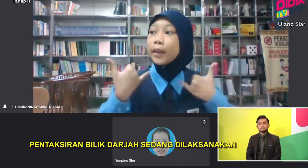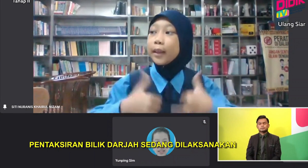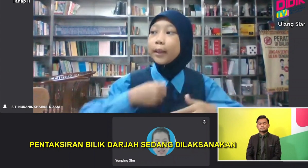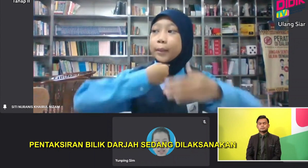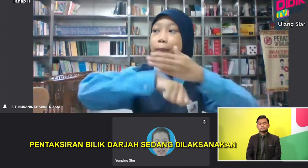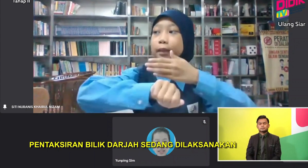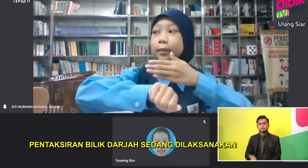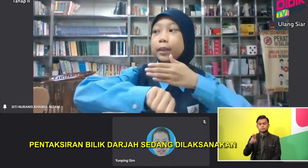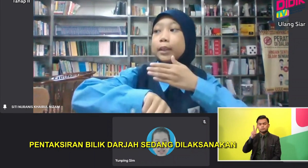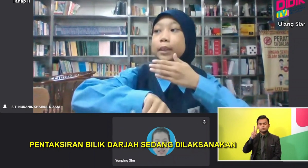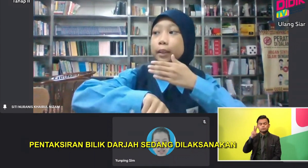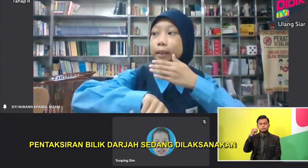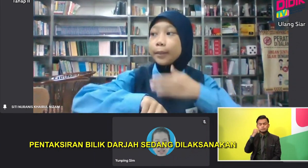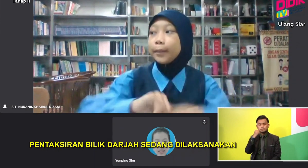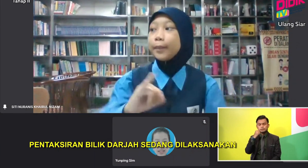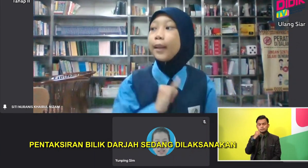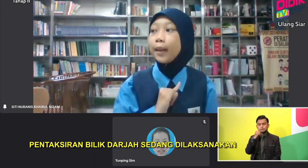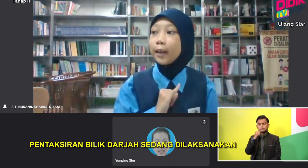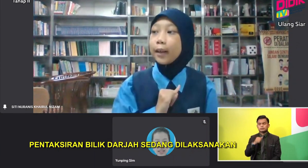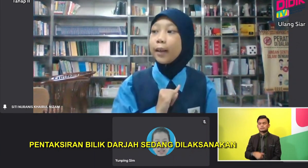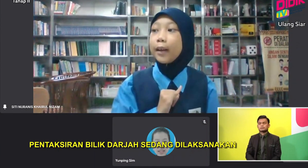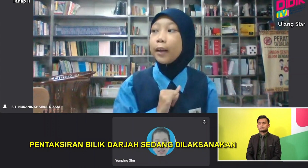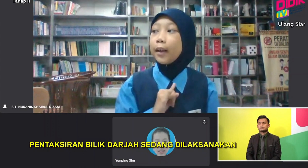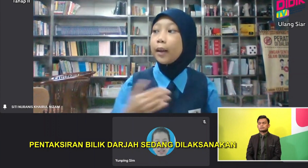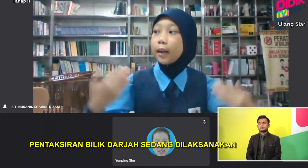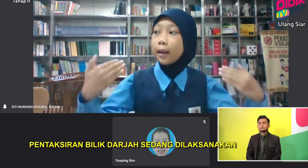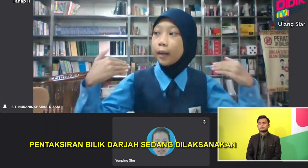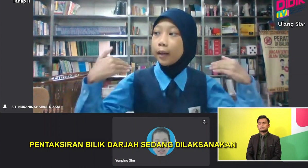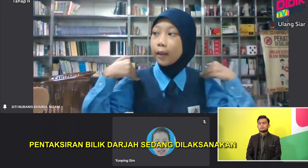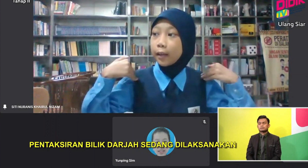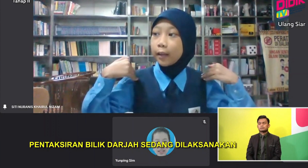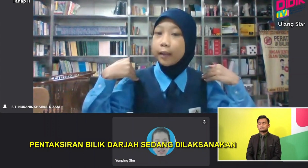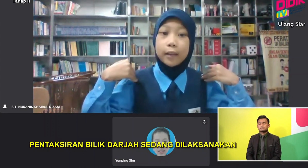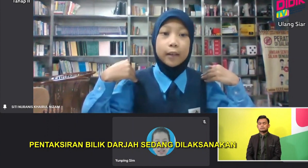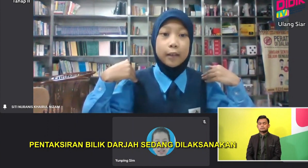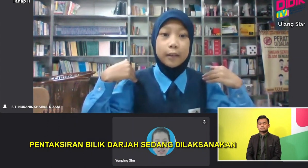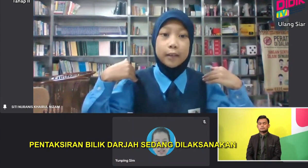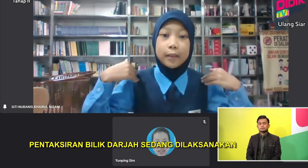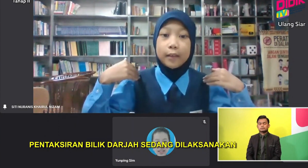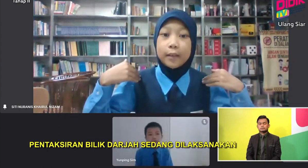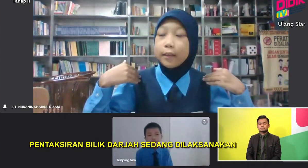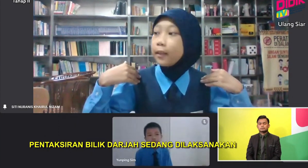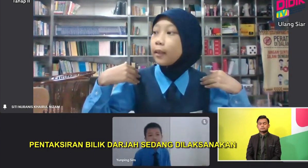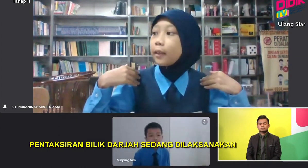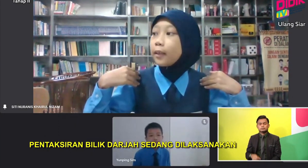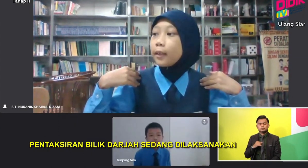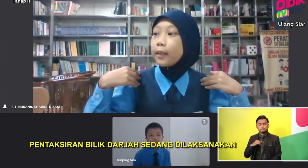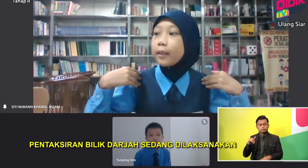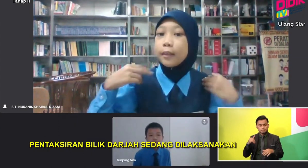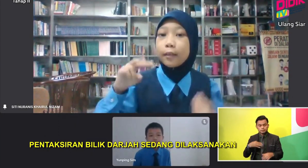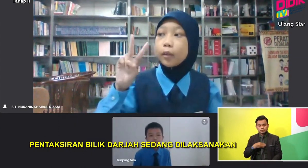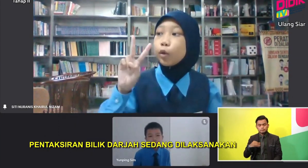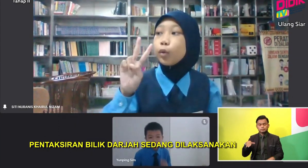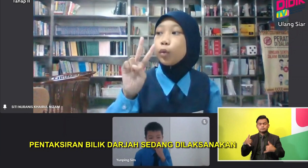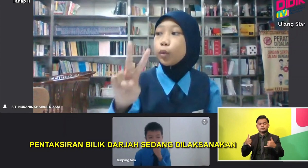Two sister. Oh. They just skip. She just skip. She just badminton. I like to play badminton. Okay.